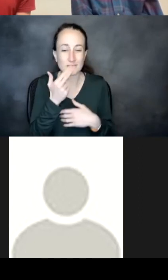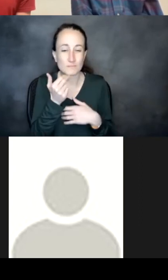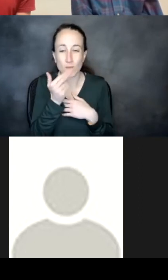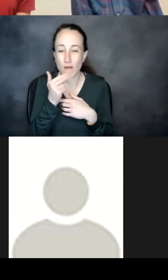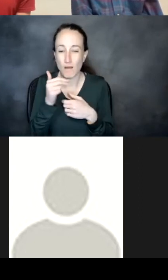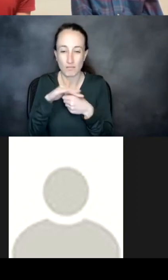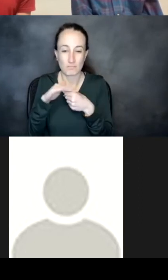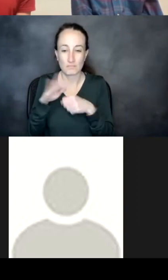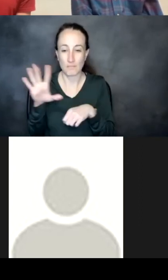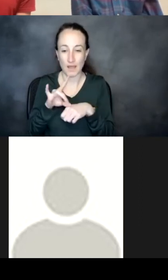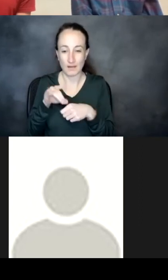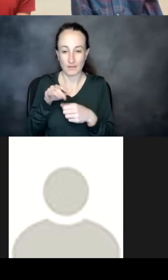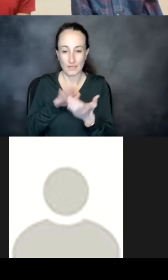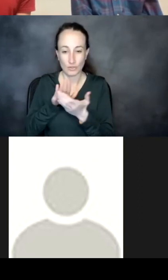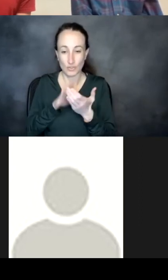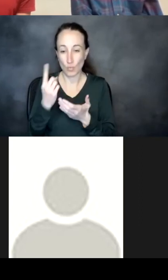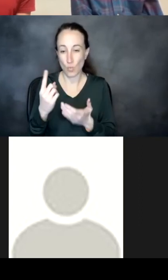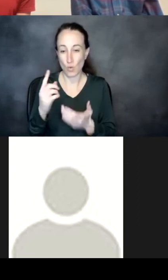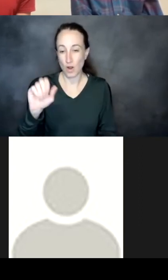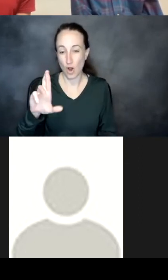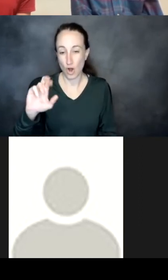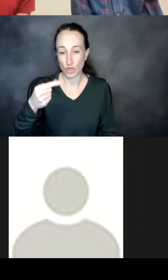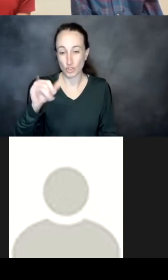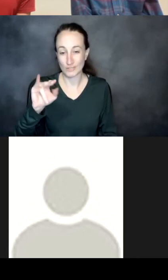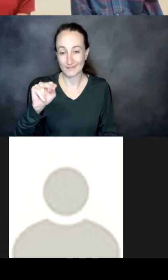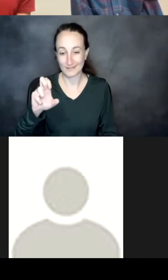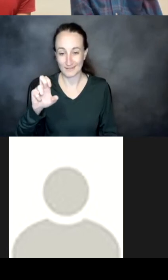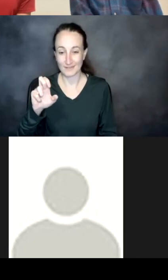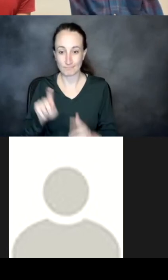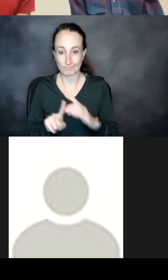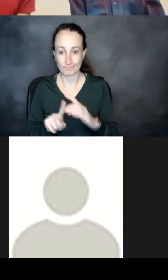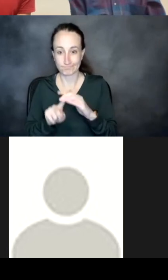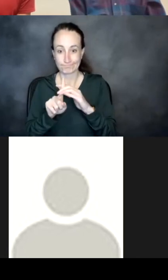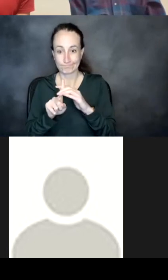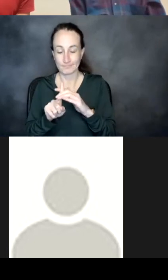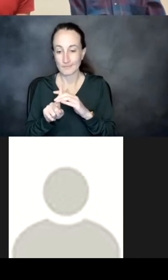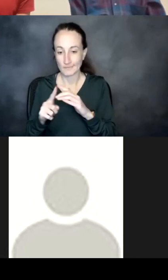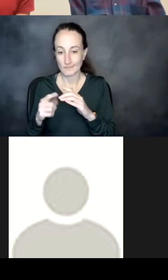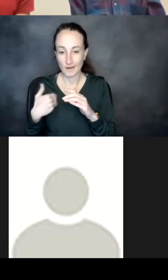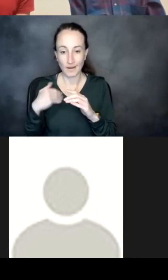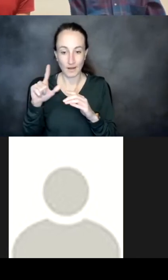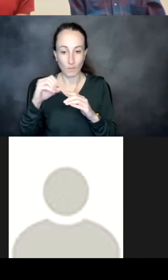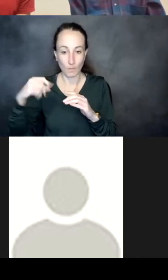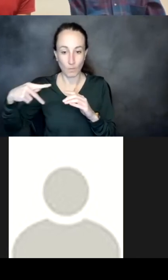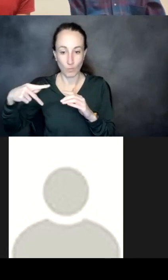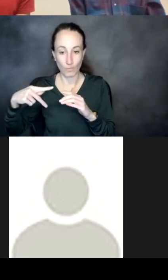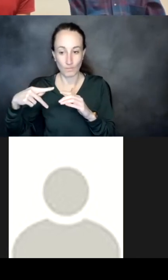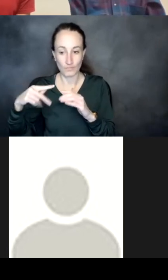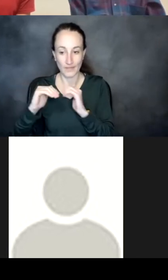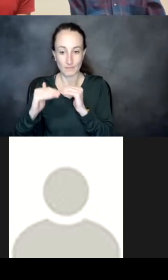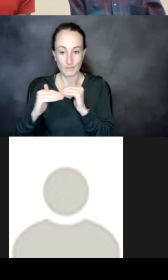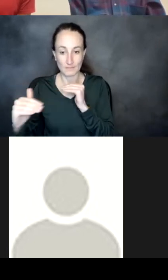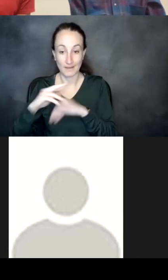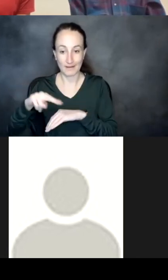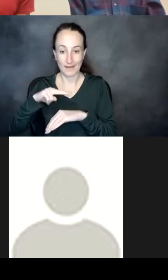interface to like one arginine that was sticking out on the target and it had a a loop that had to be stabilized by kind of a